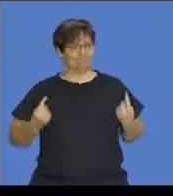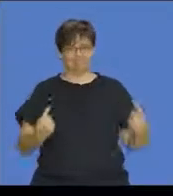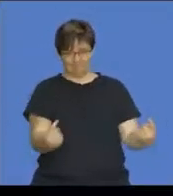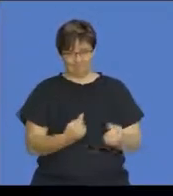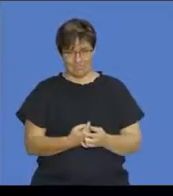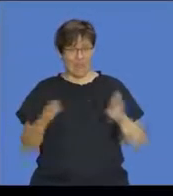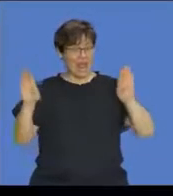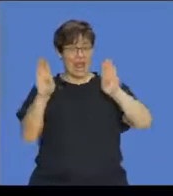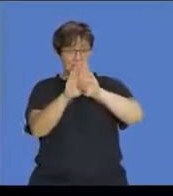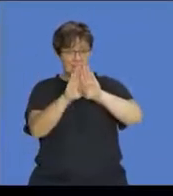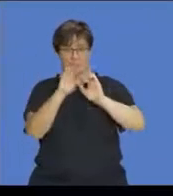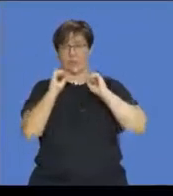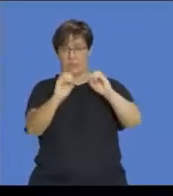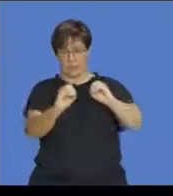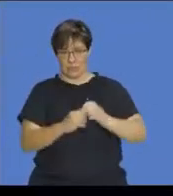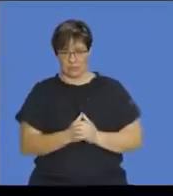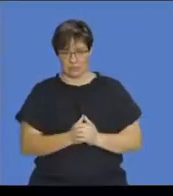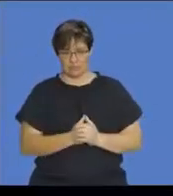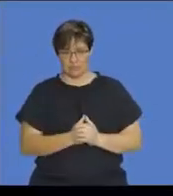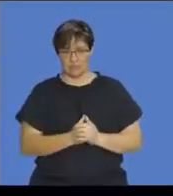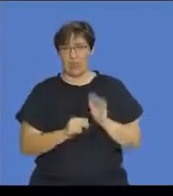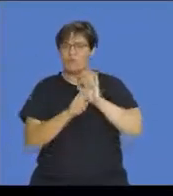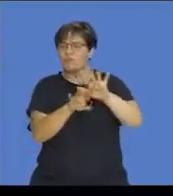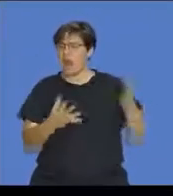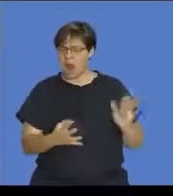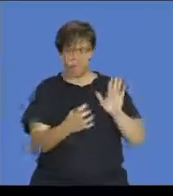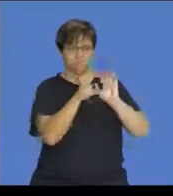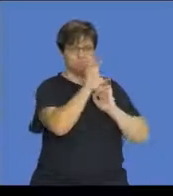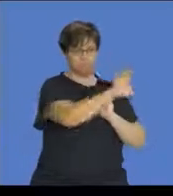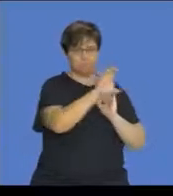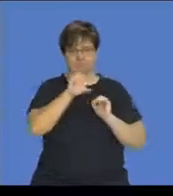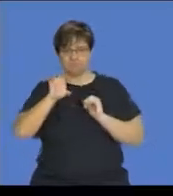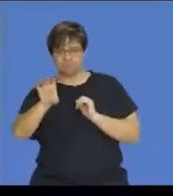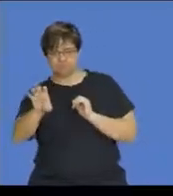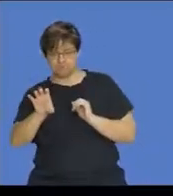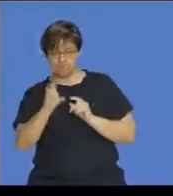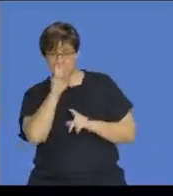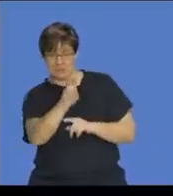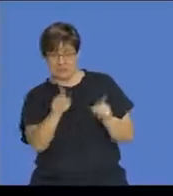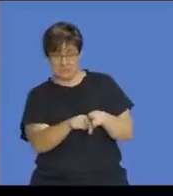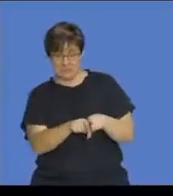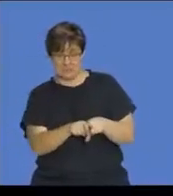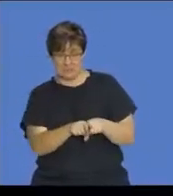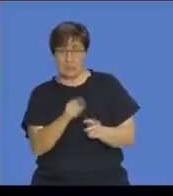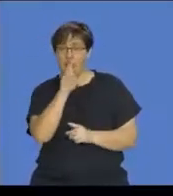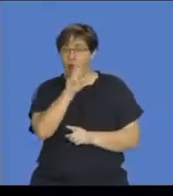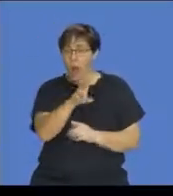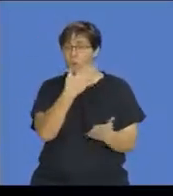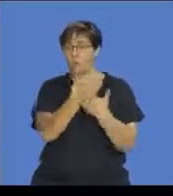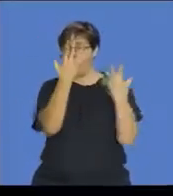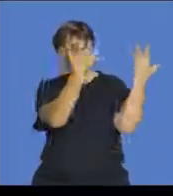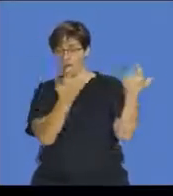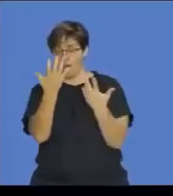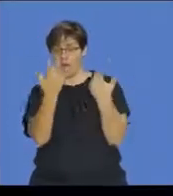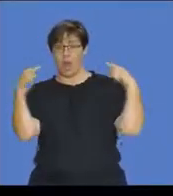is zero, and so we can represent it like that, as we've seen. When we calculate the probability for